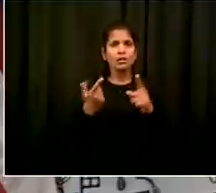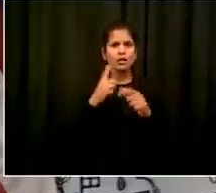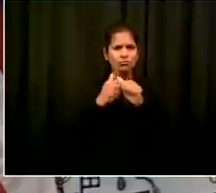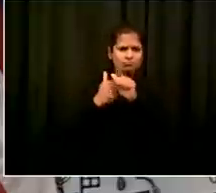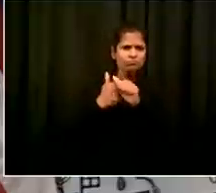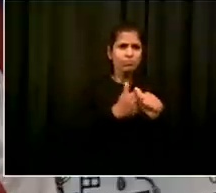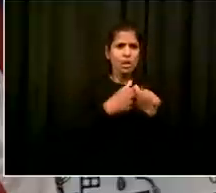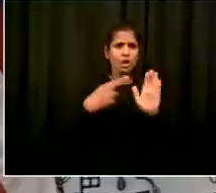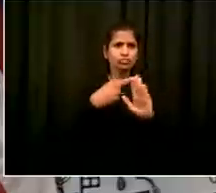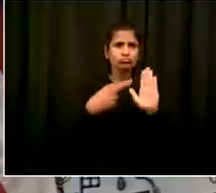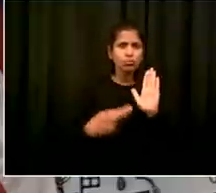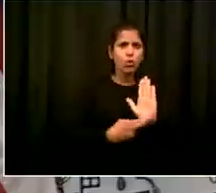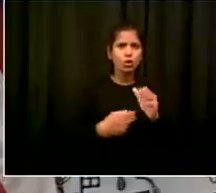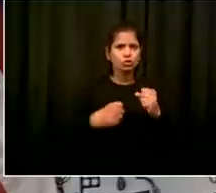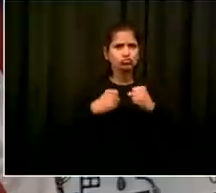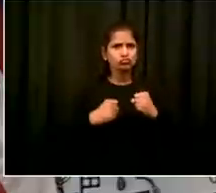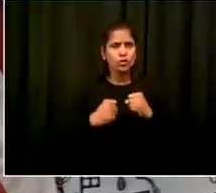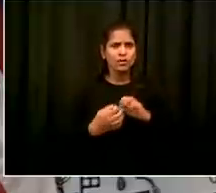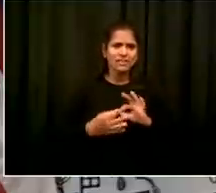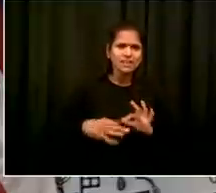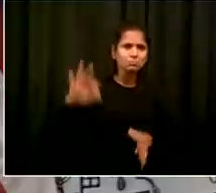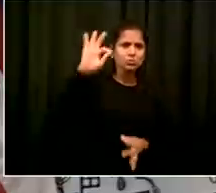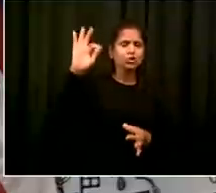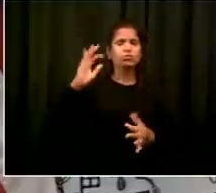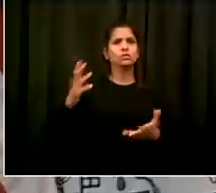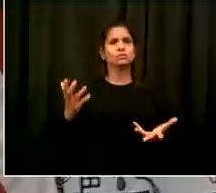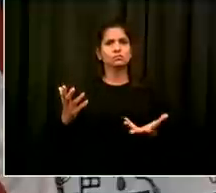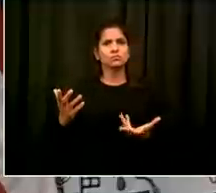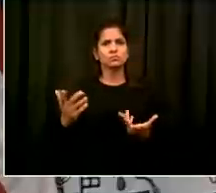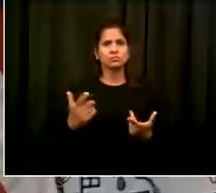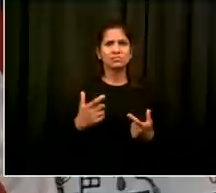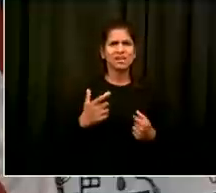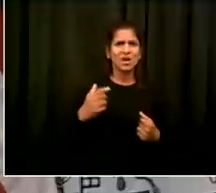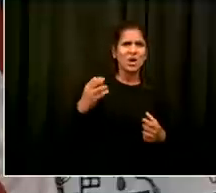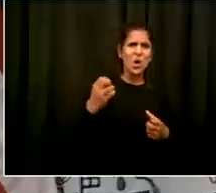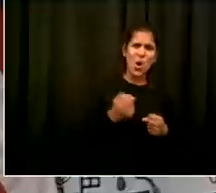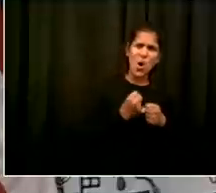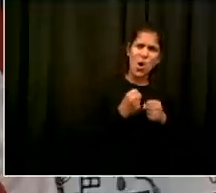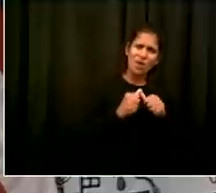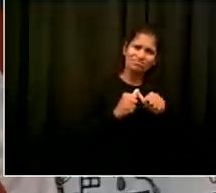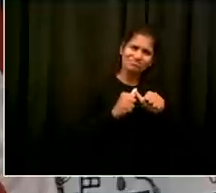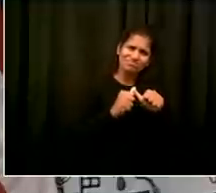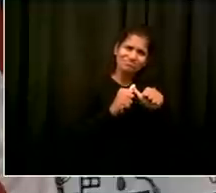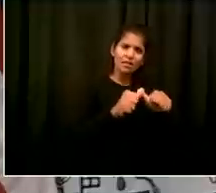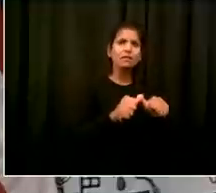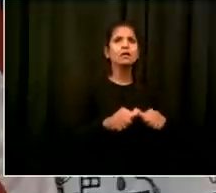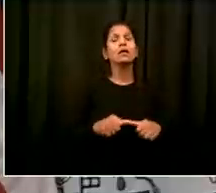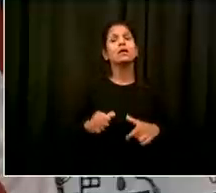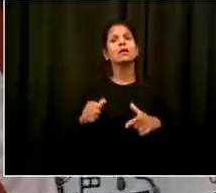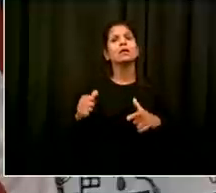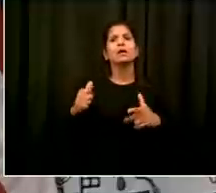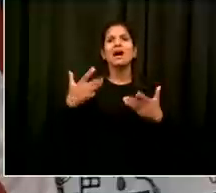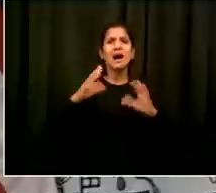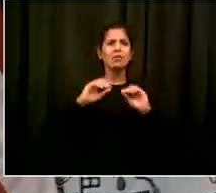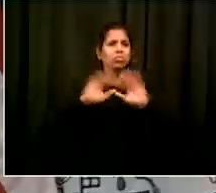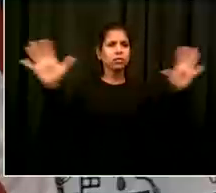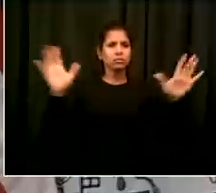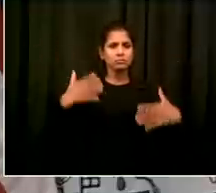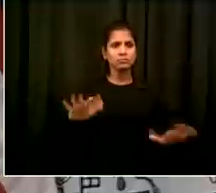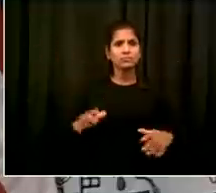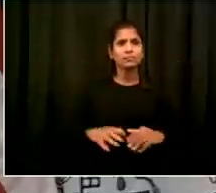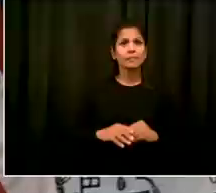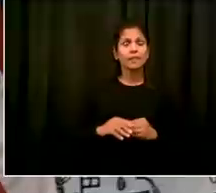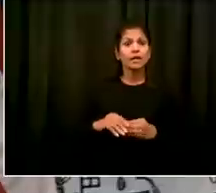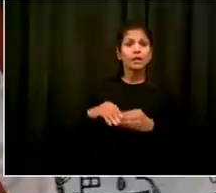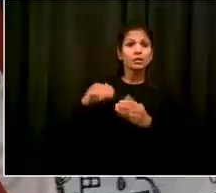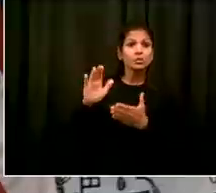hold that especially as thank god we see more and more jobs coming back more and more people starting to do more move around more